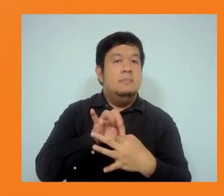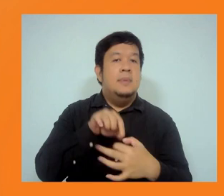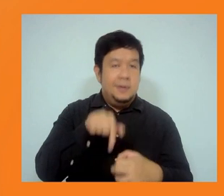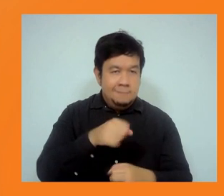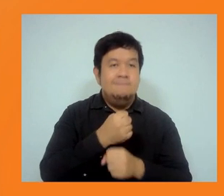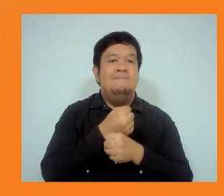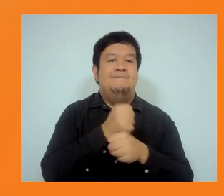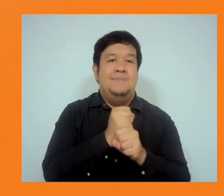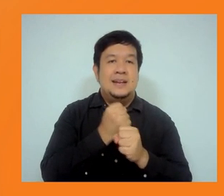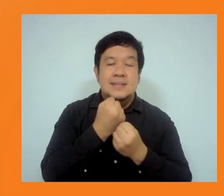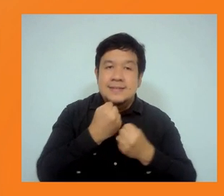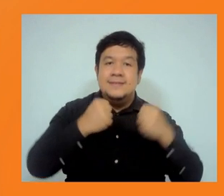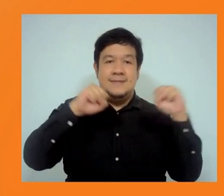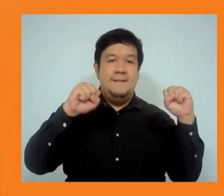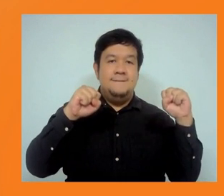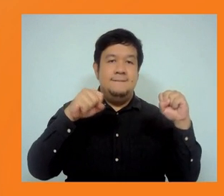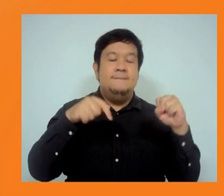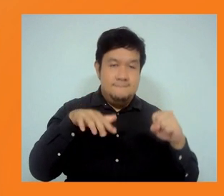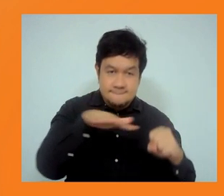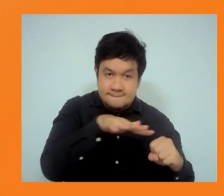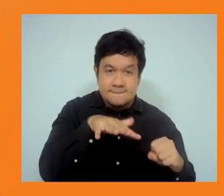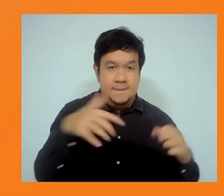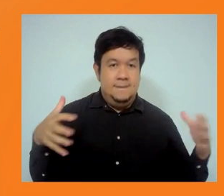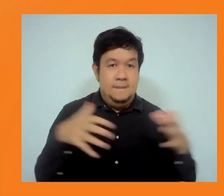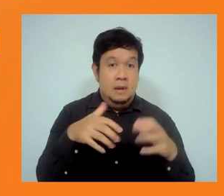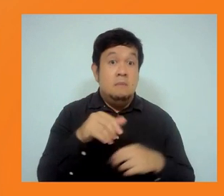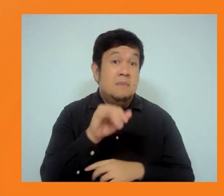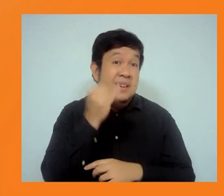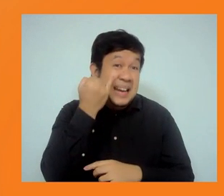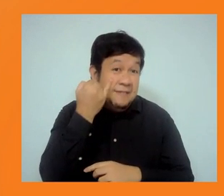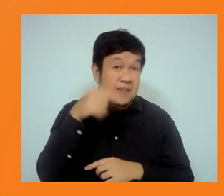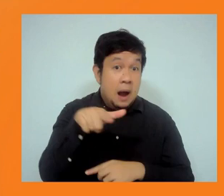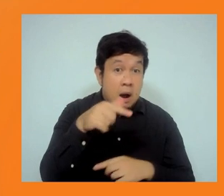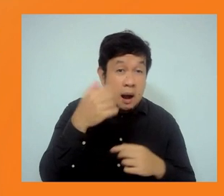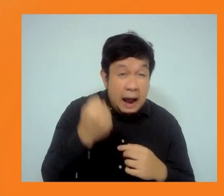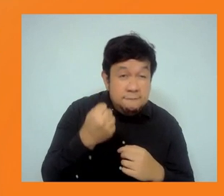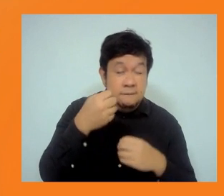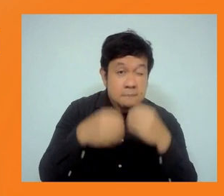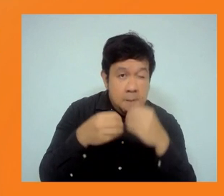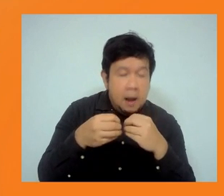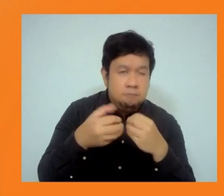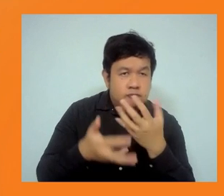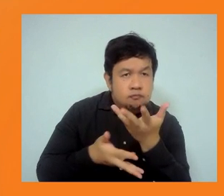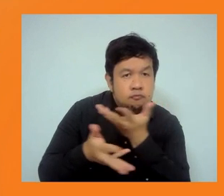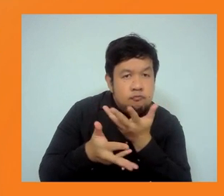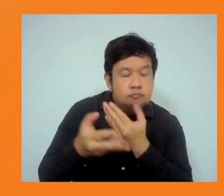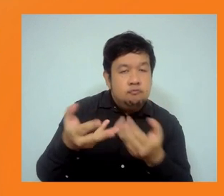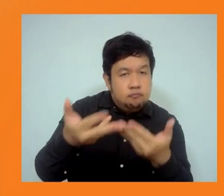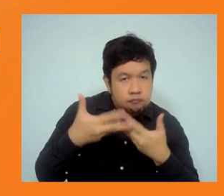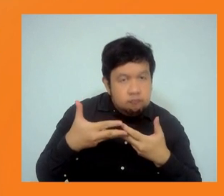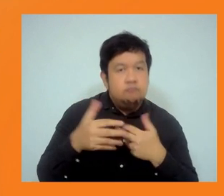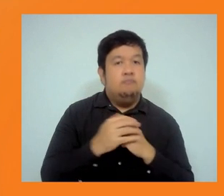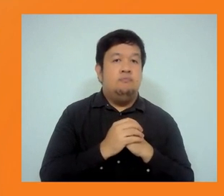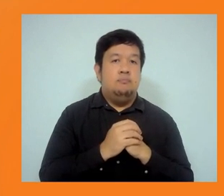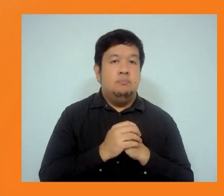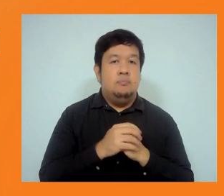raise their concerns. And to address this, we're proposing to have provisions on no retaliation